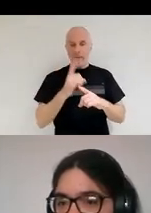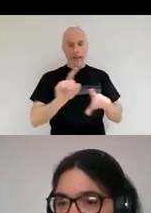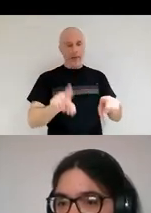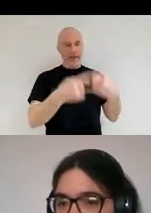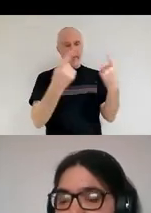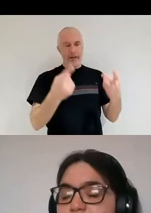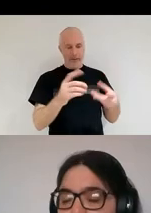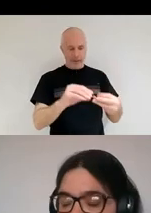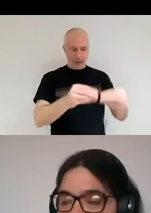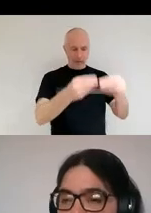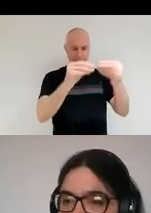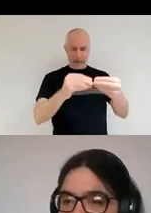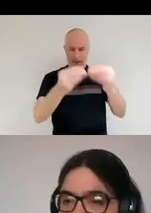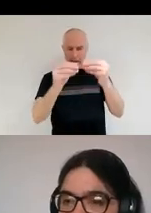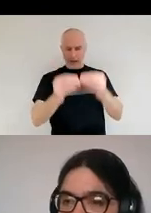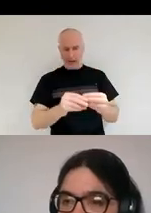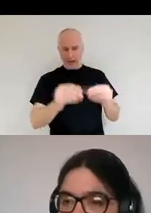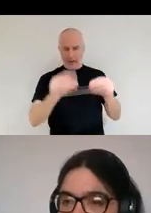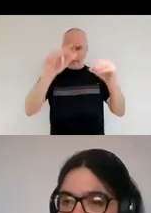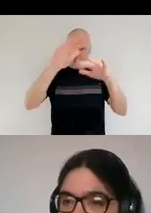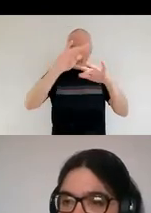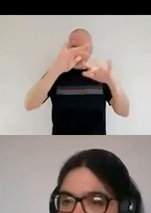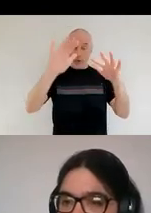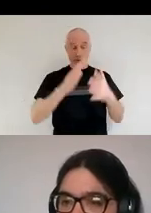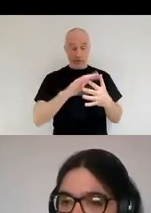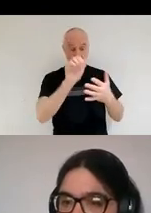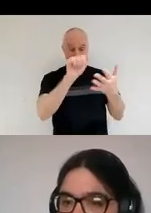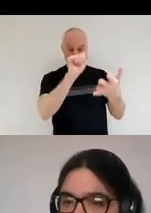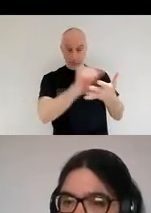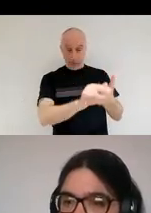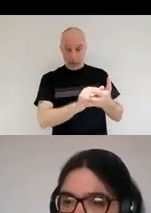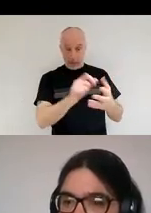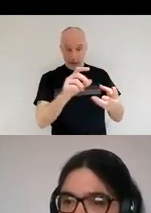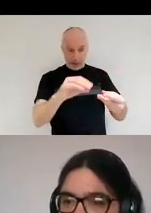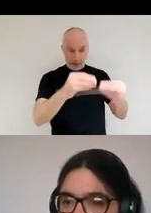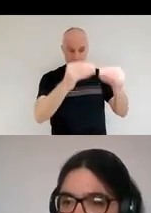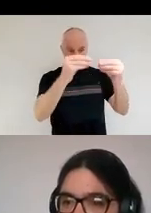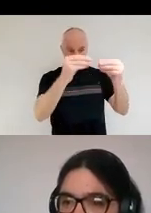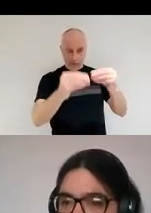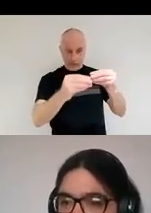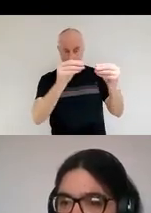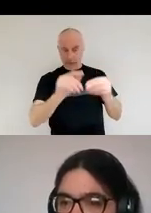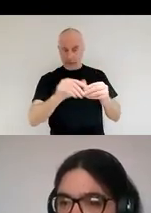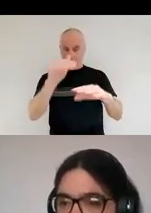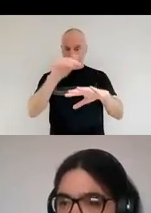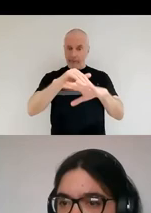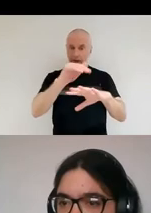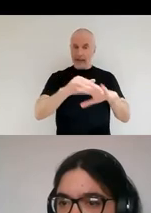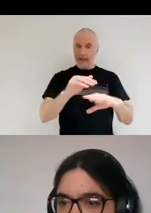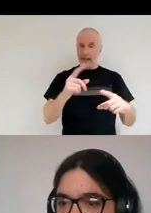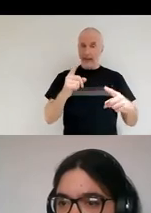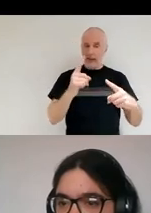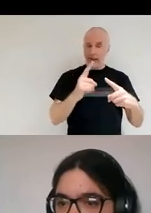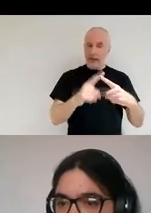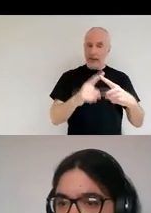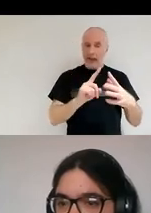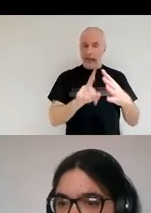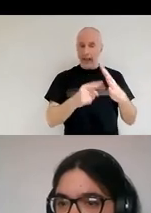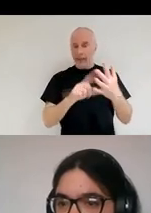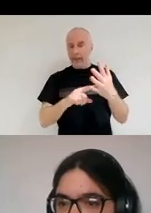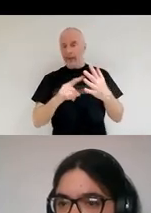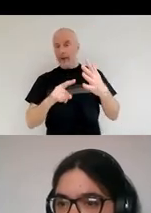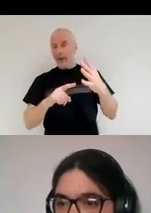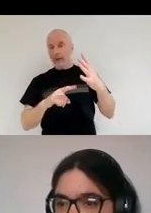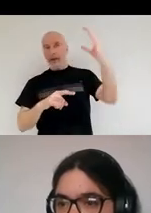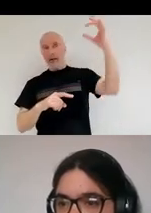dust, would it be right to think that the composition of this dust affects the elements which it then seeds into the solar system that can